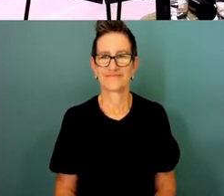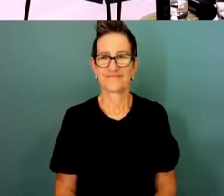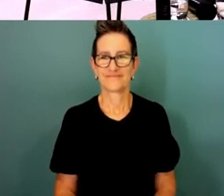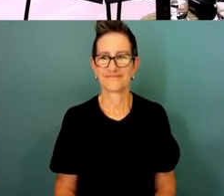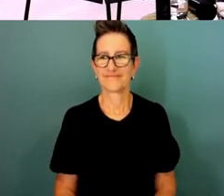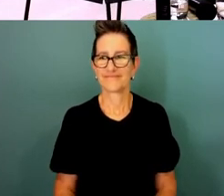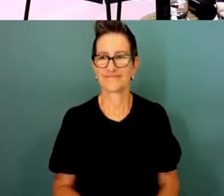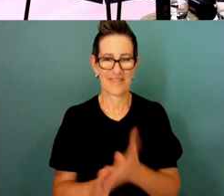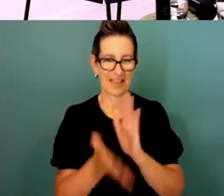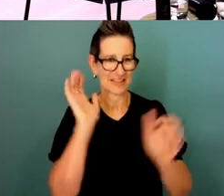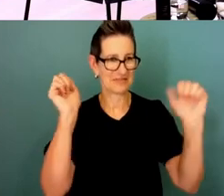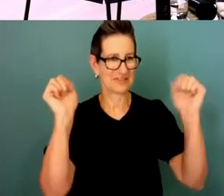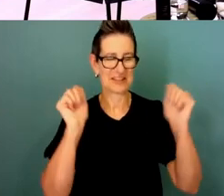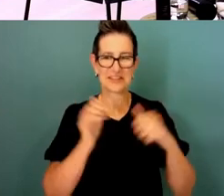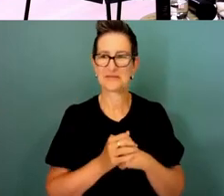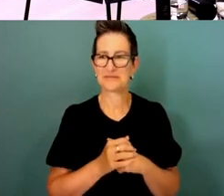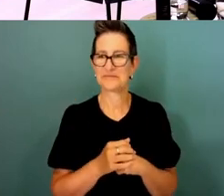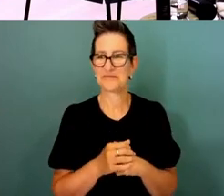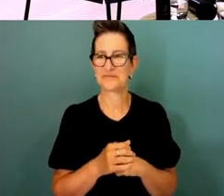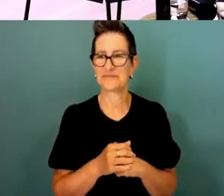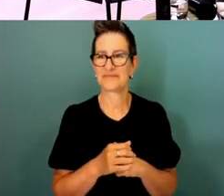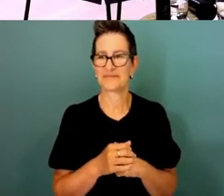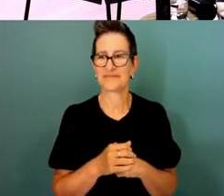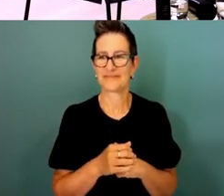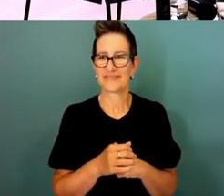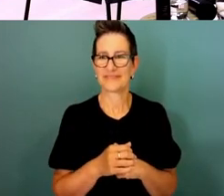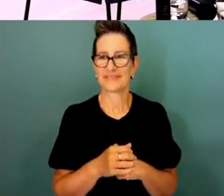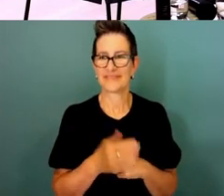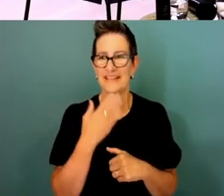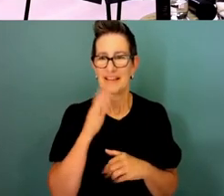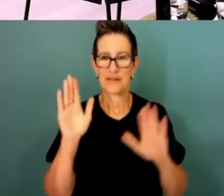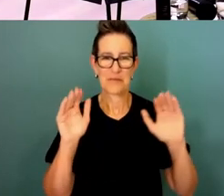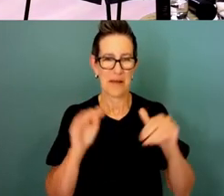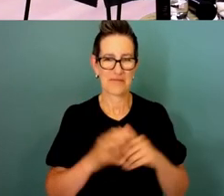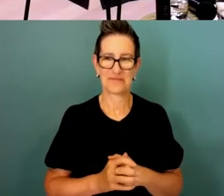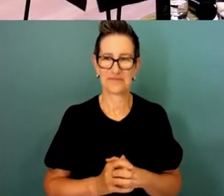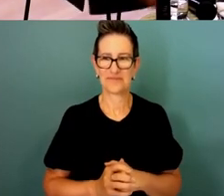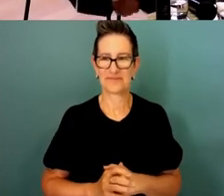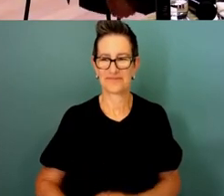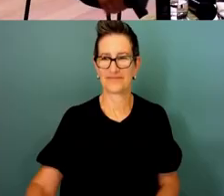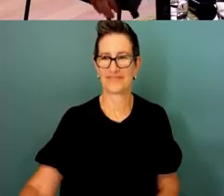that's it we're just going to wait a few minutes so that you can finish what you're doing but thanks everybody bye bye bye